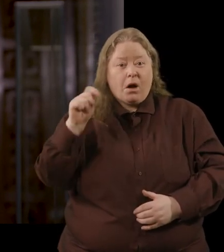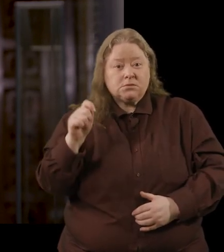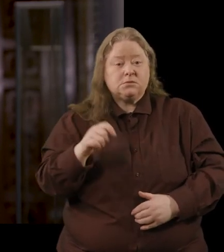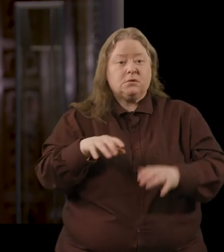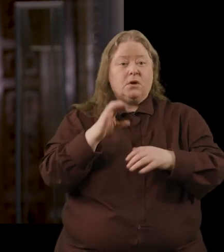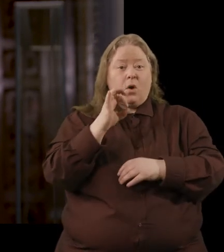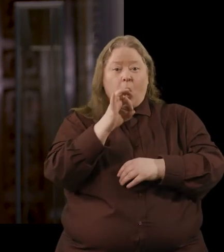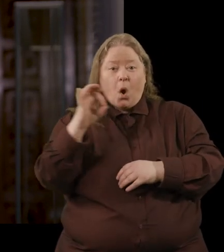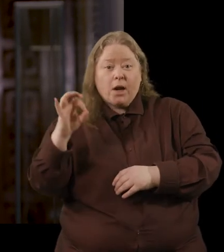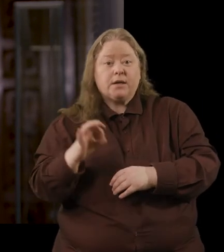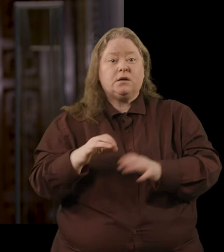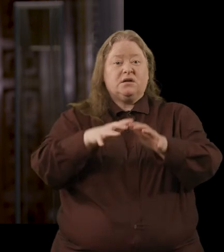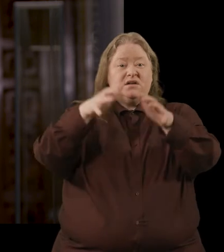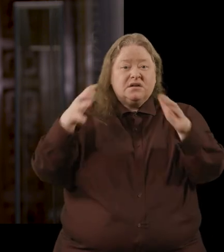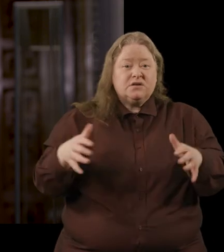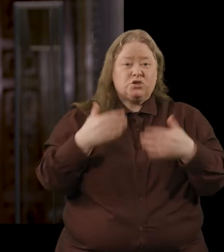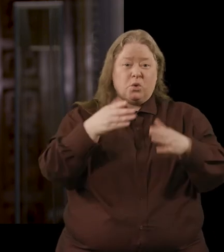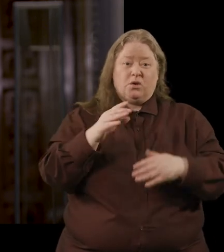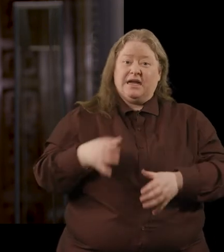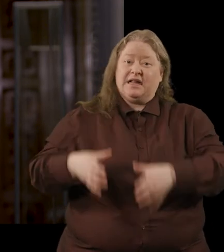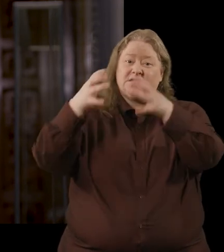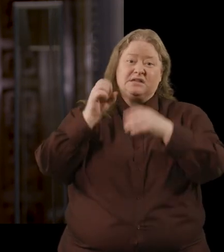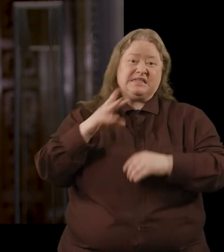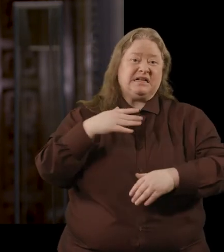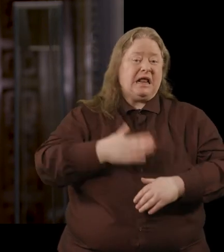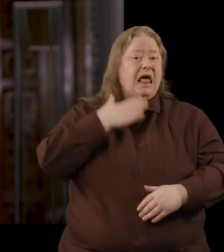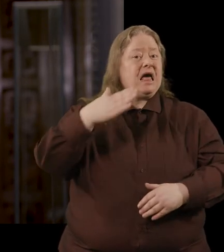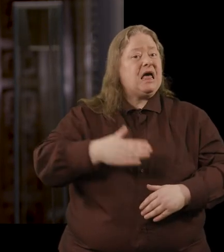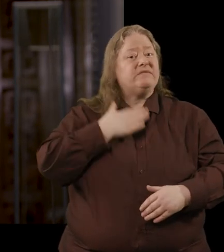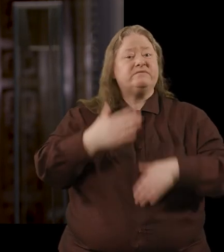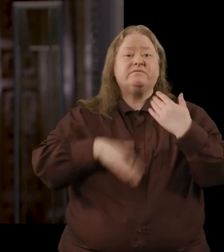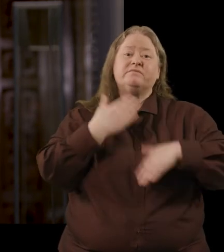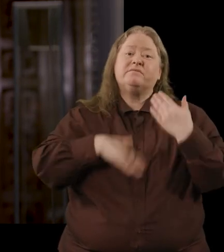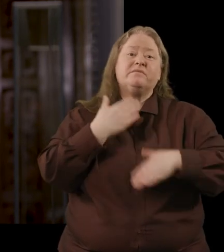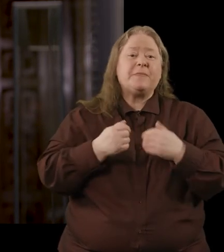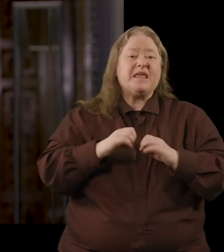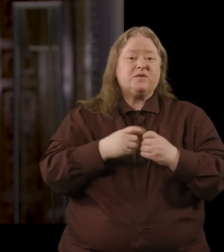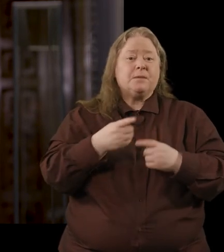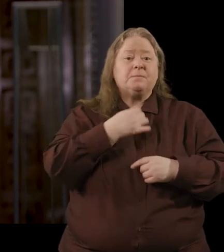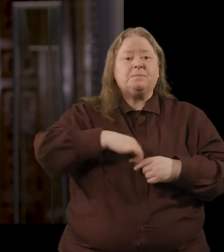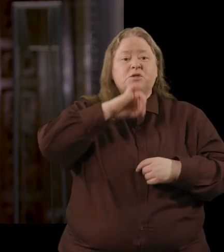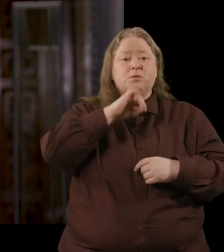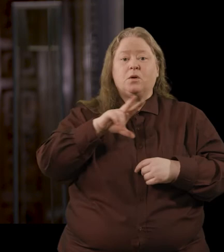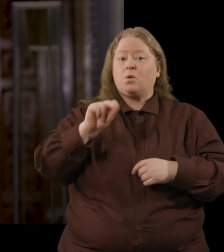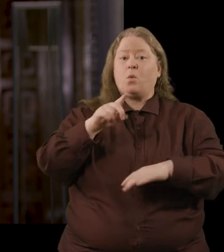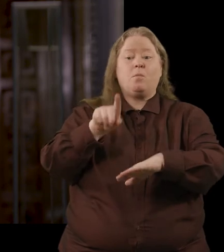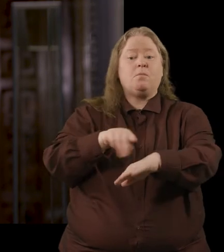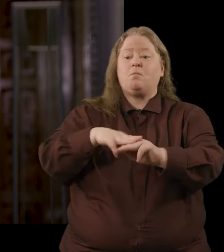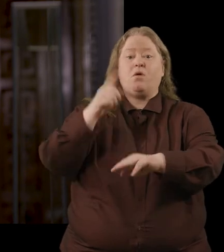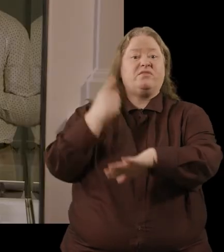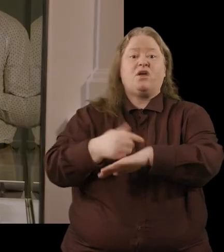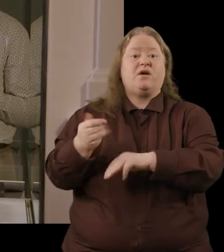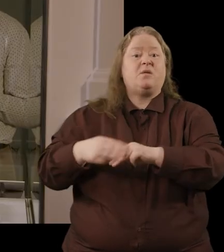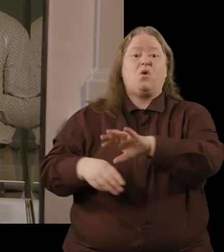a coin hoard all of these things are showing us that glendalough was very much alive and even after the bishop was no longer sitting there